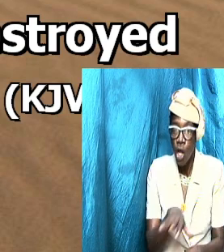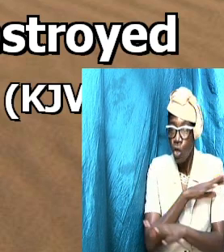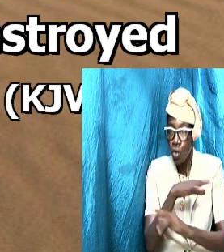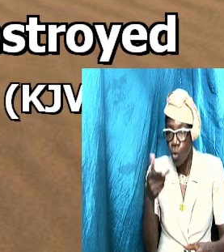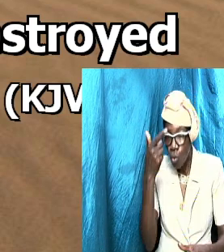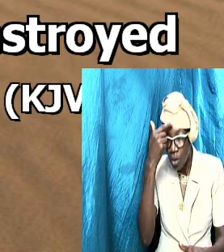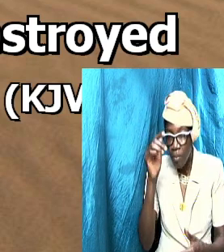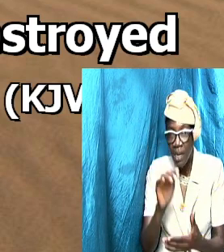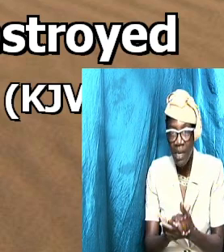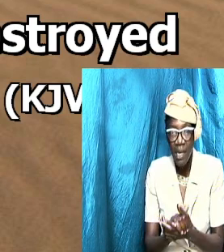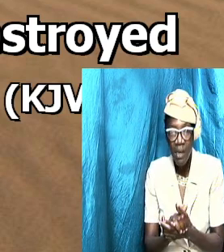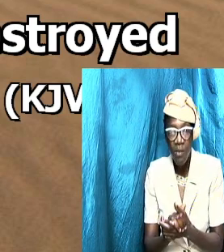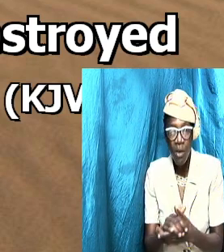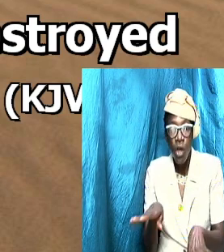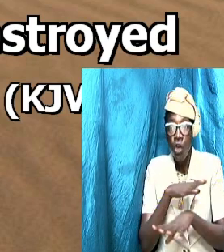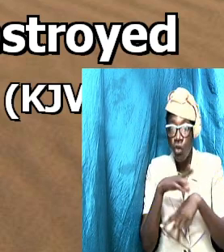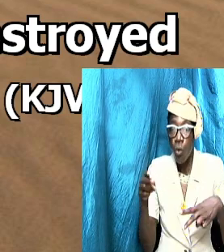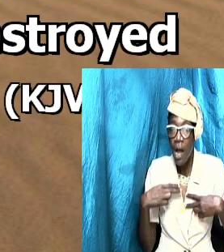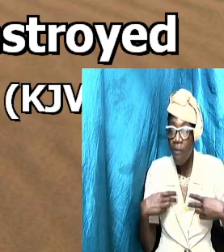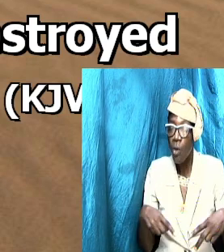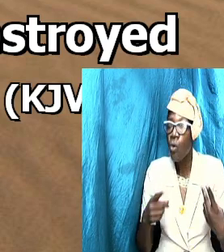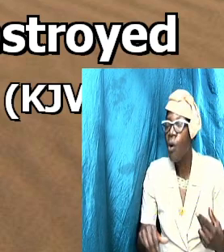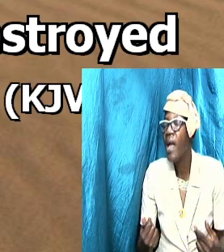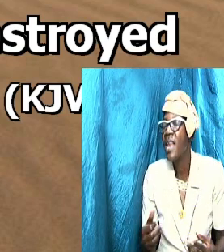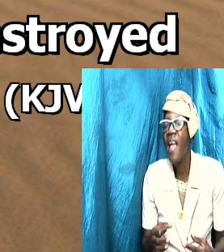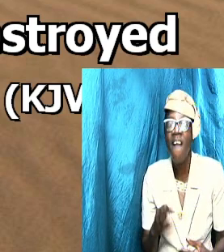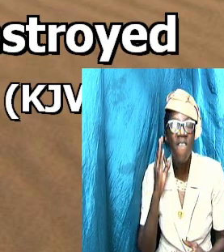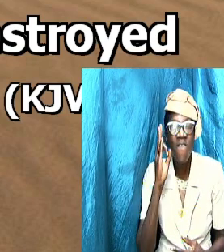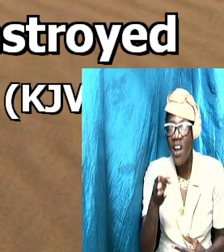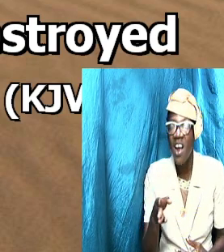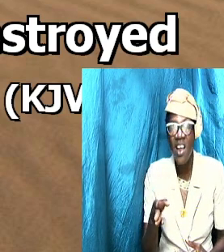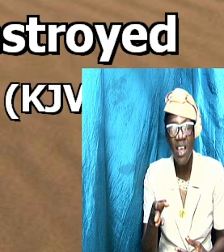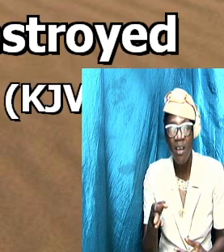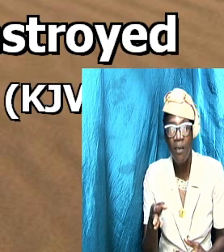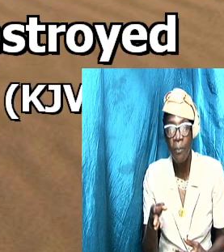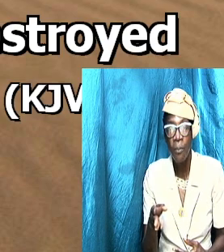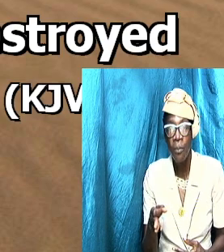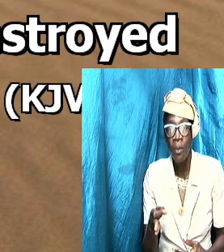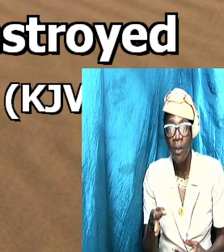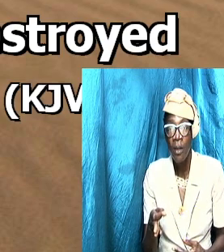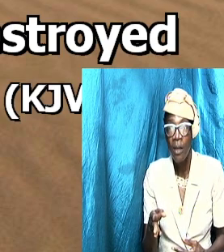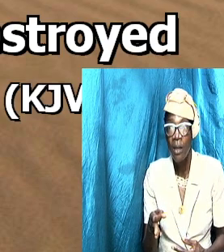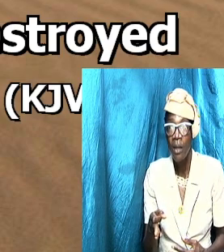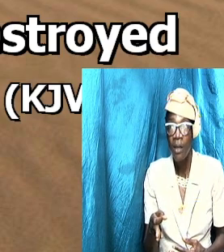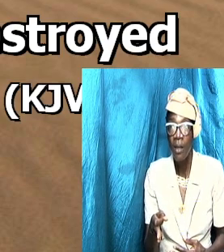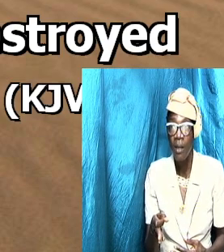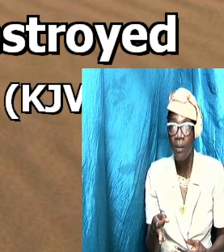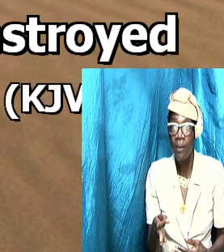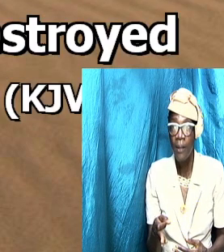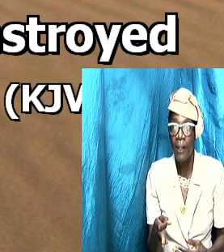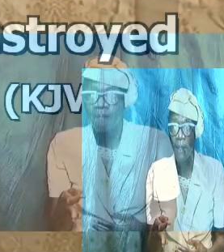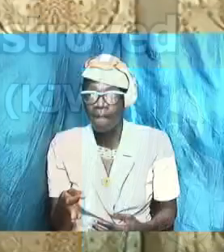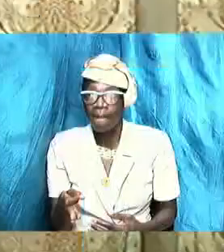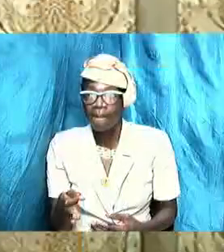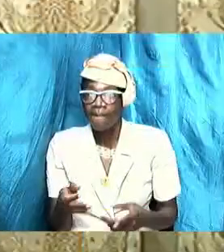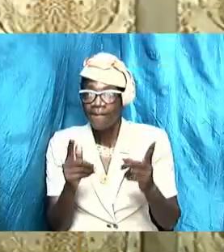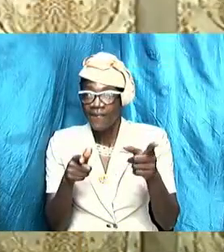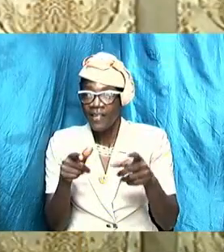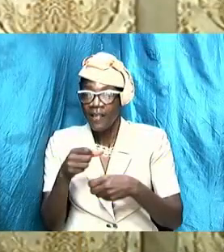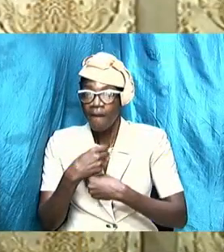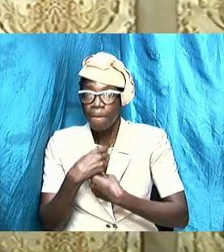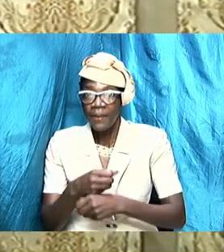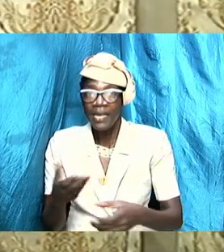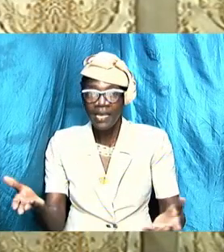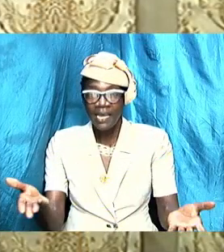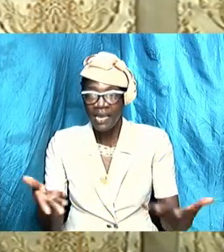and so we don't even have to go any further the basic point that I am making here